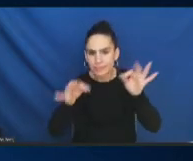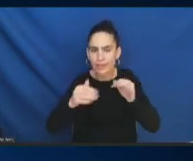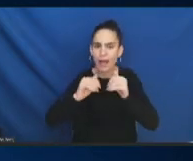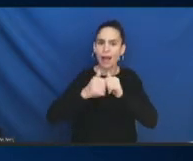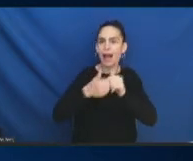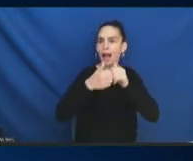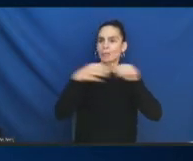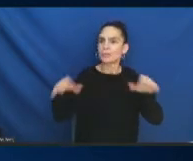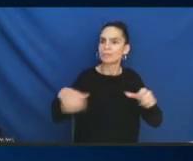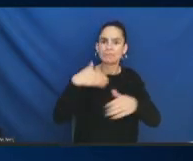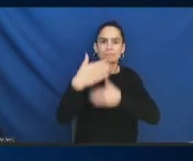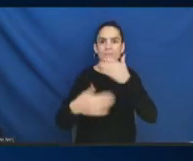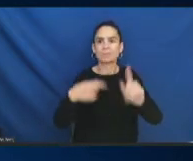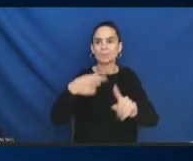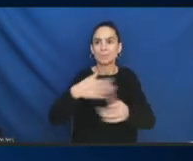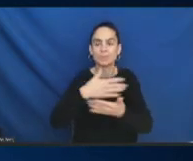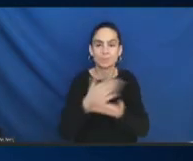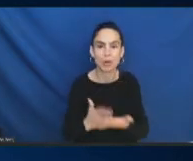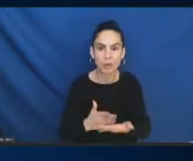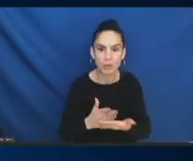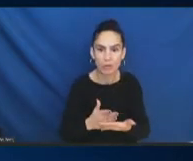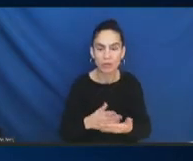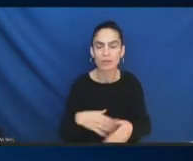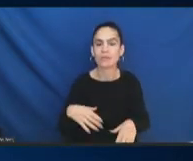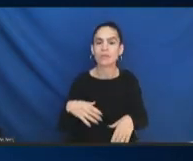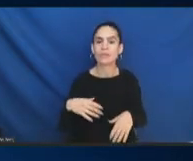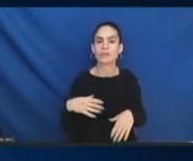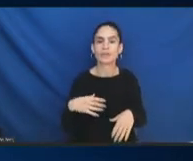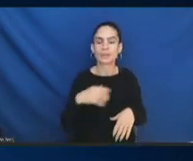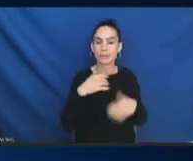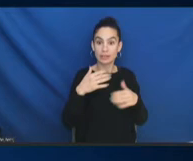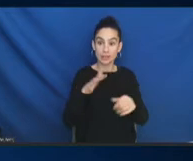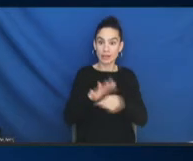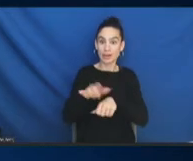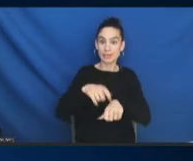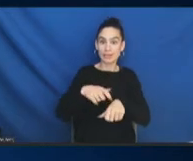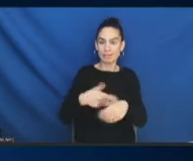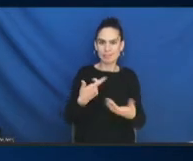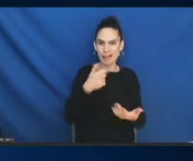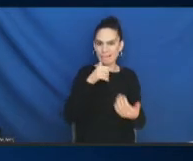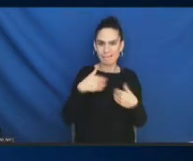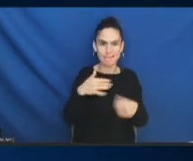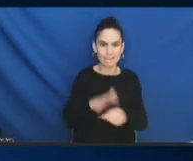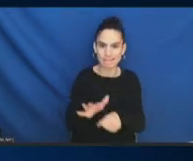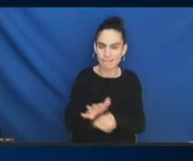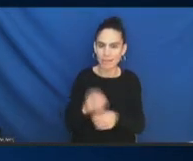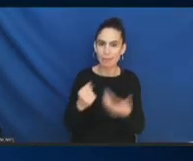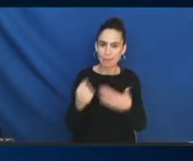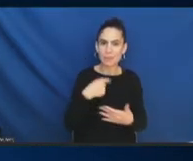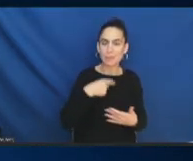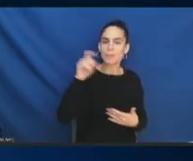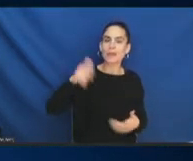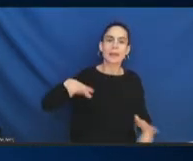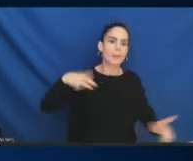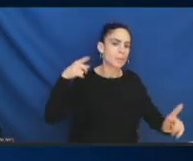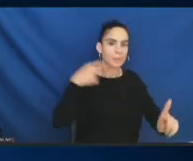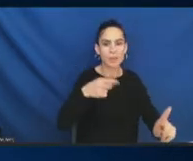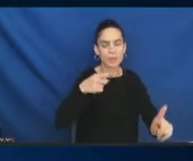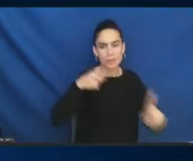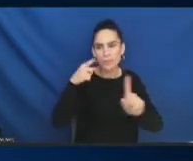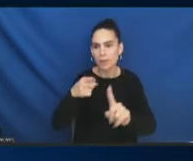And we don't have enough time to prioritize what we really need to go after. Is there a way,